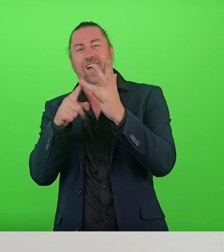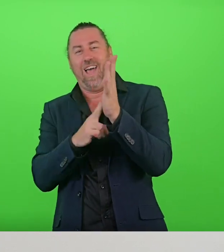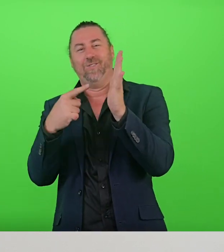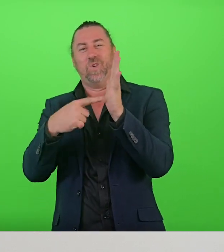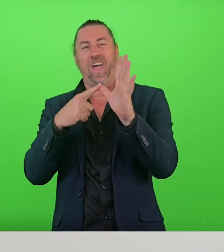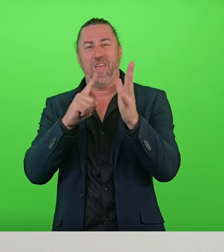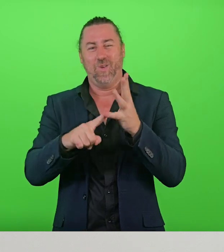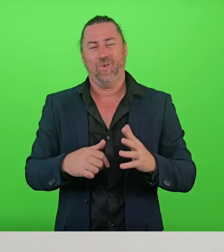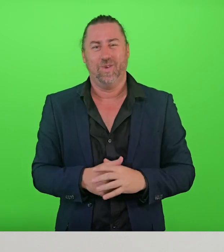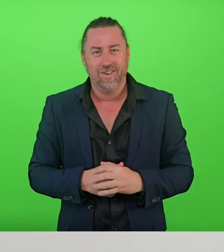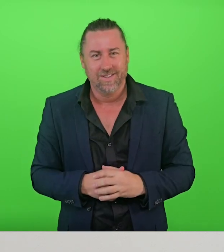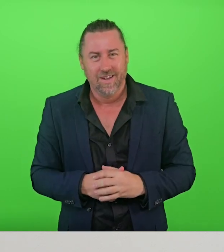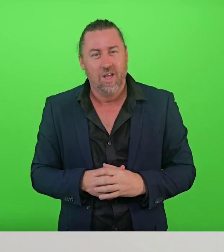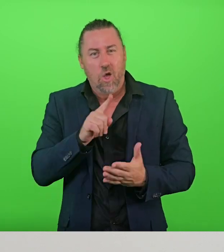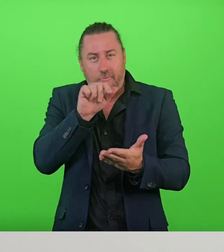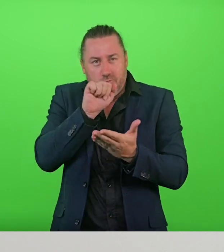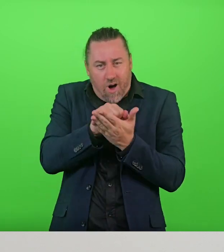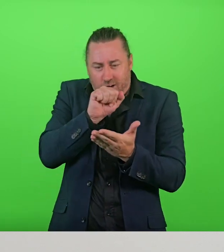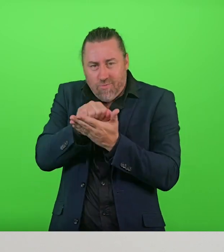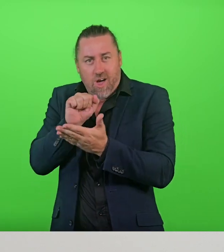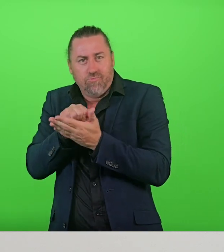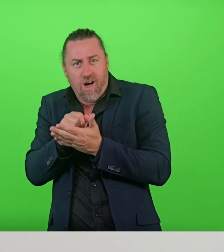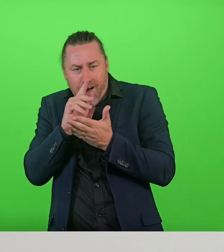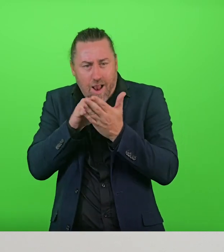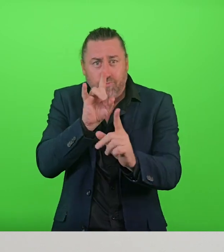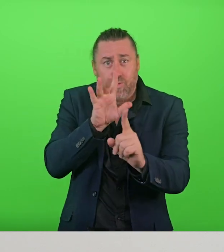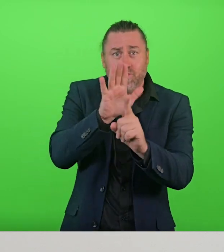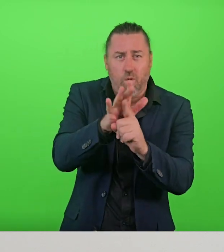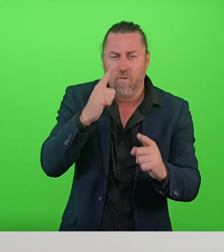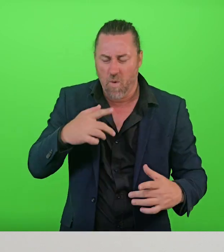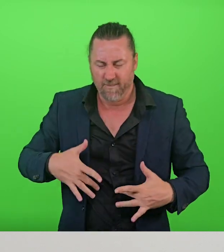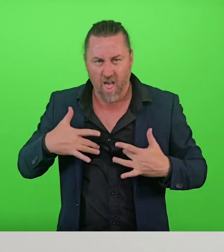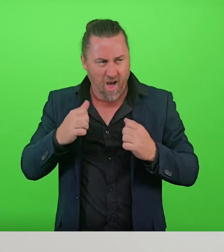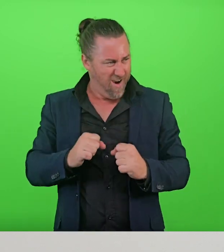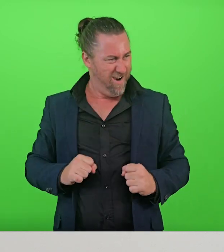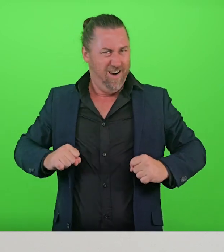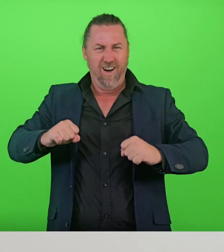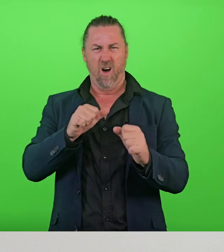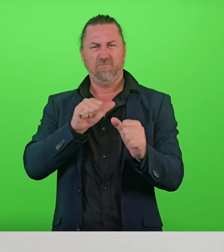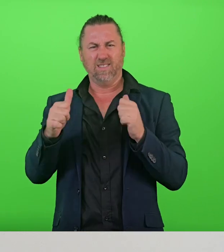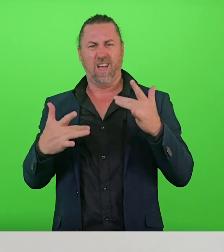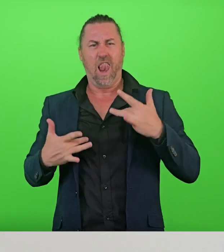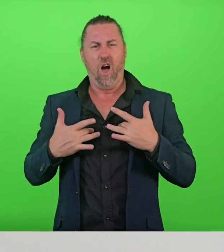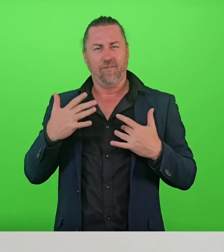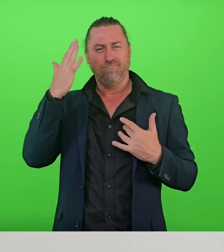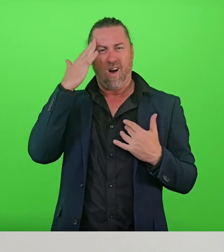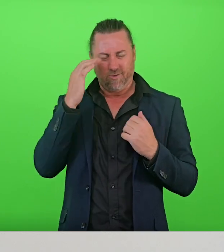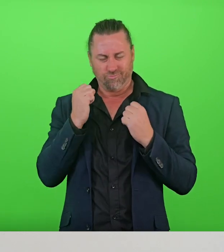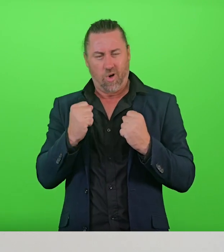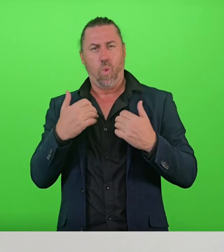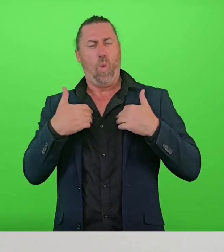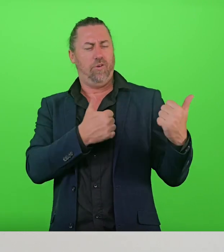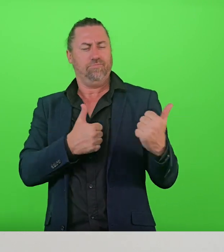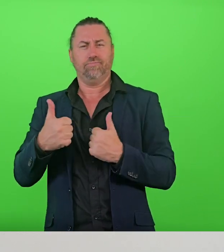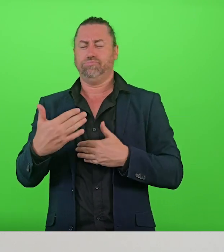.gov.au. With the right activities and support, you'll be better off managing and improving your mental health and